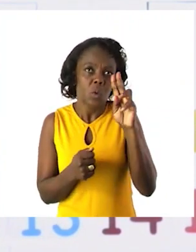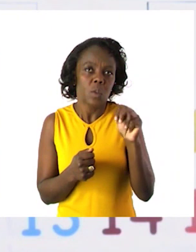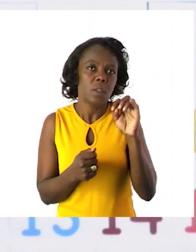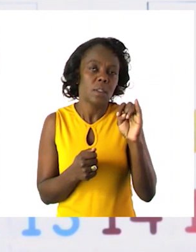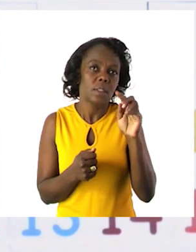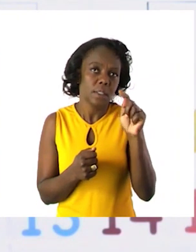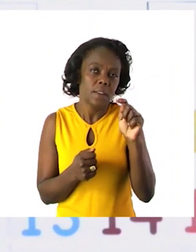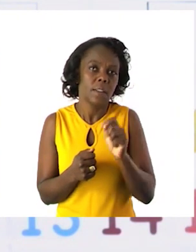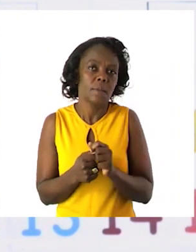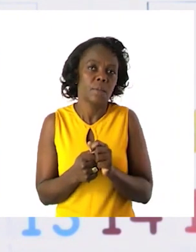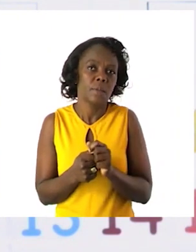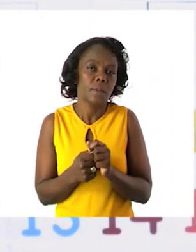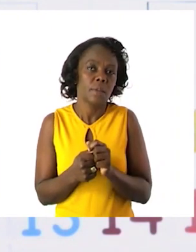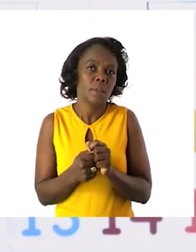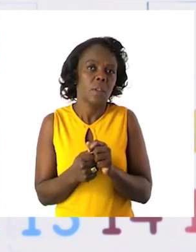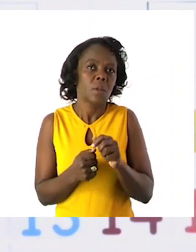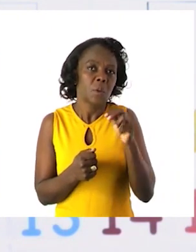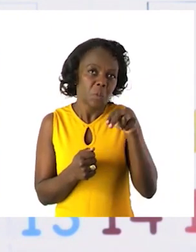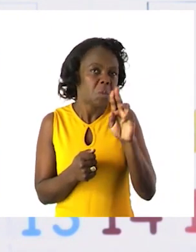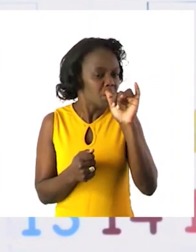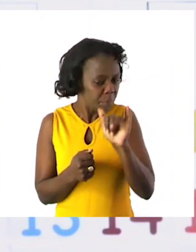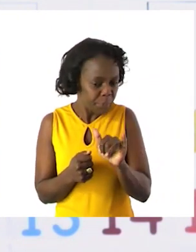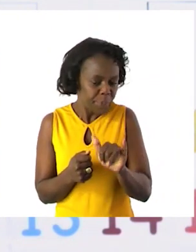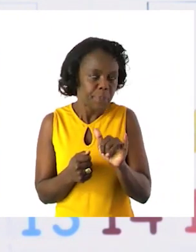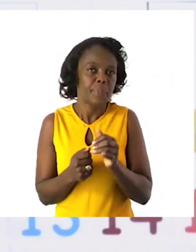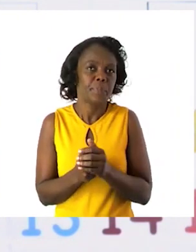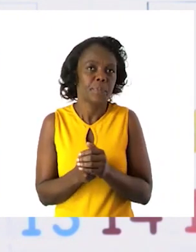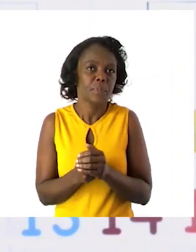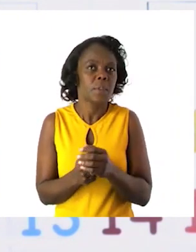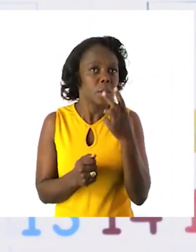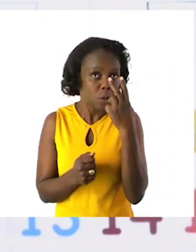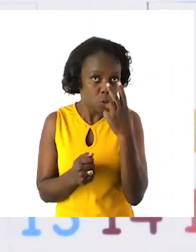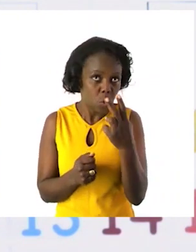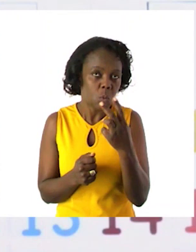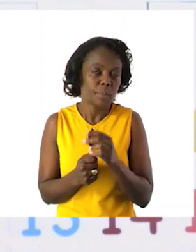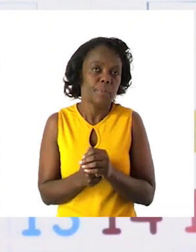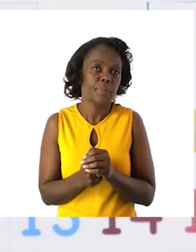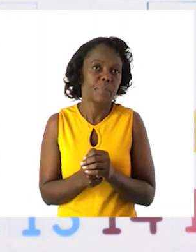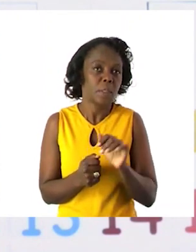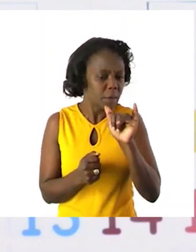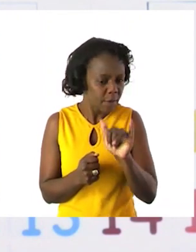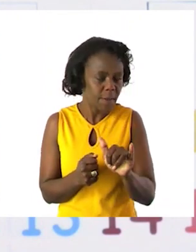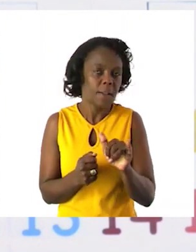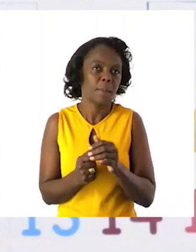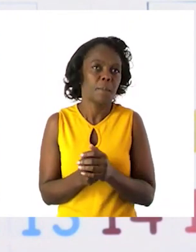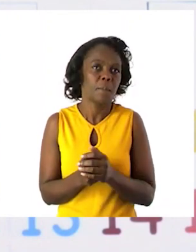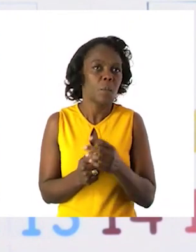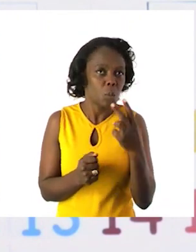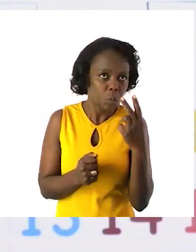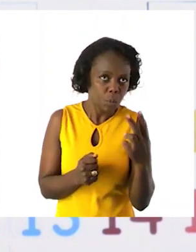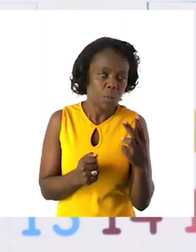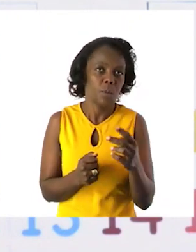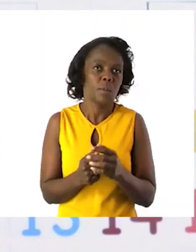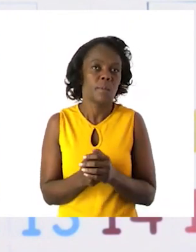Remember the units are just like that. So the unit is a 2 and it remains a 2. Therefore we write our